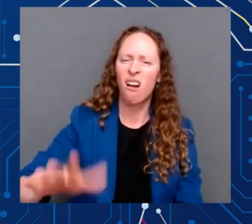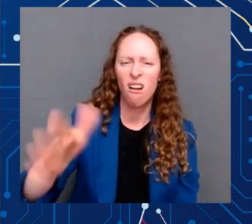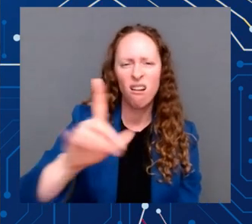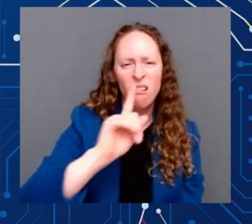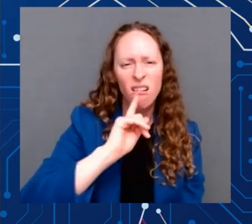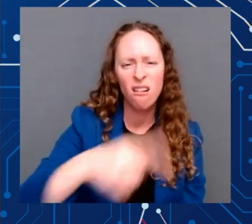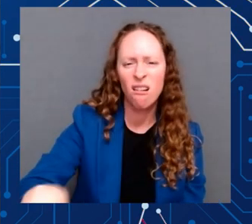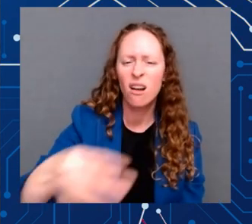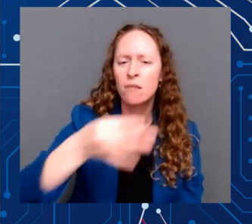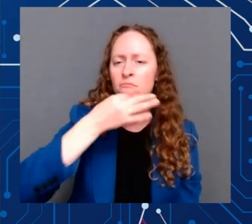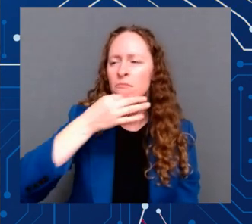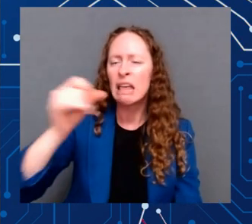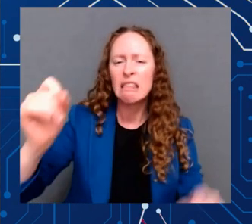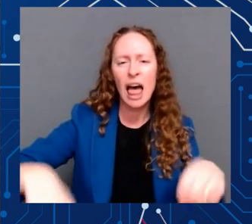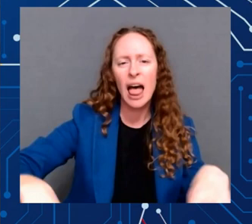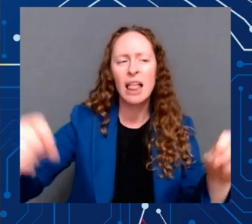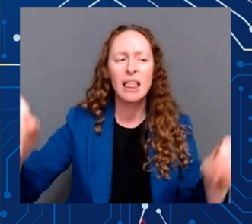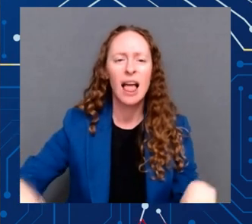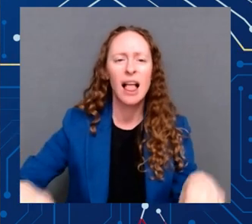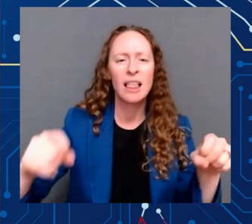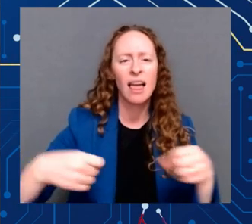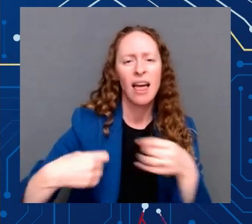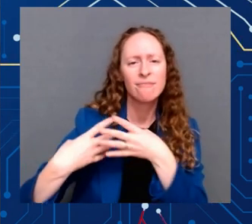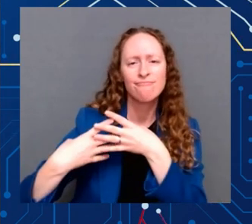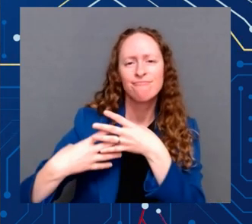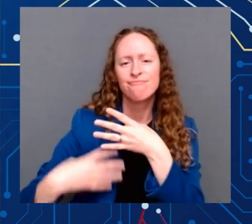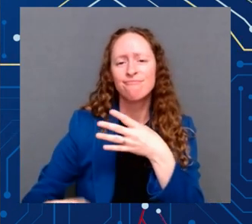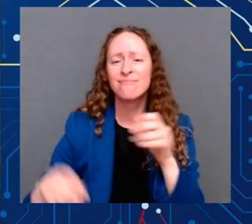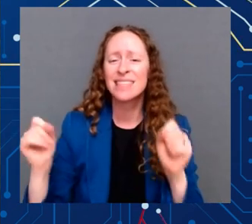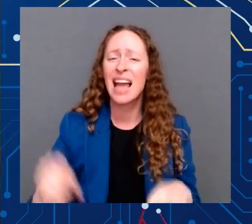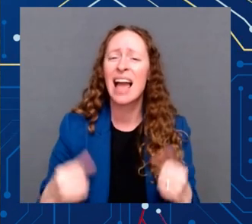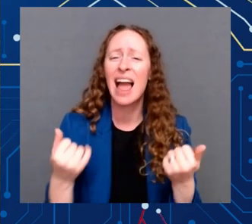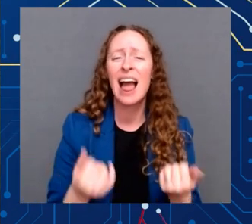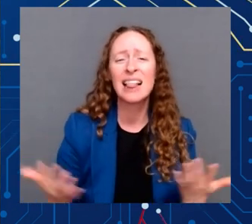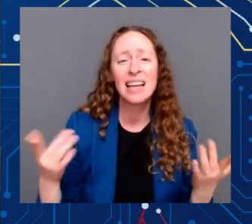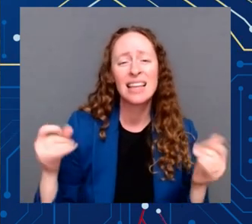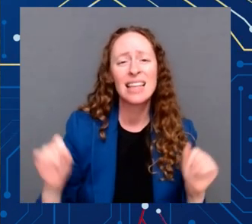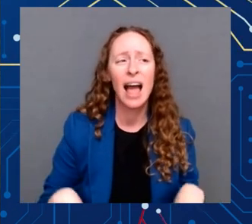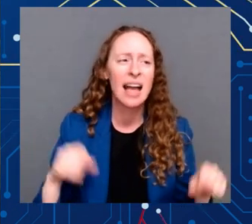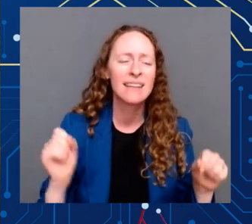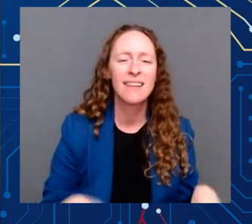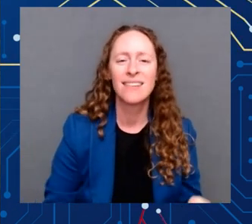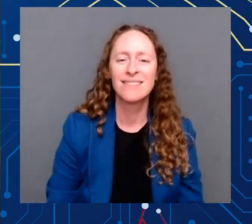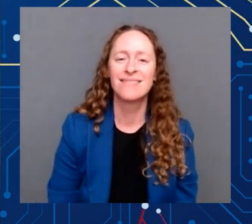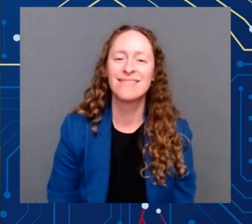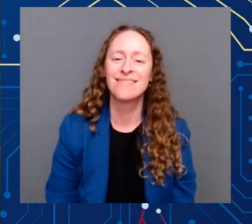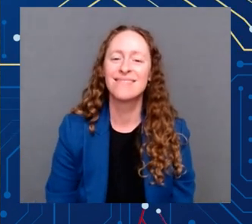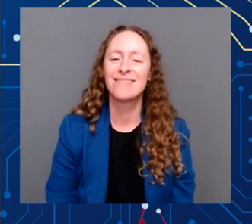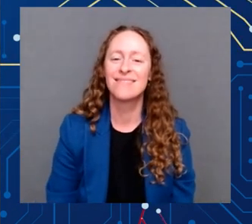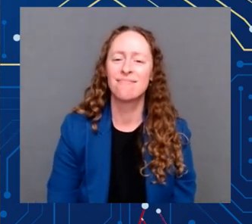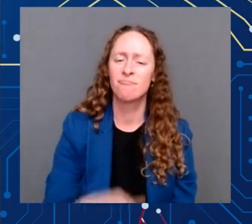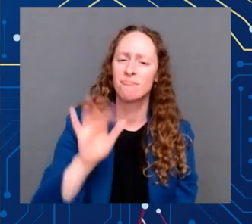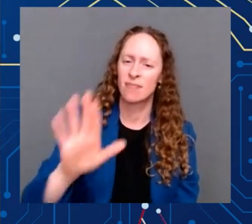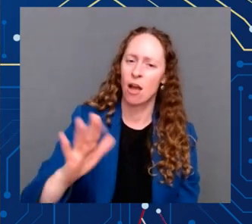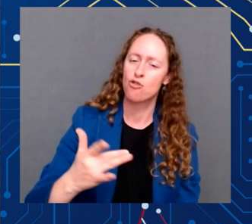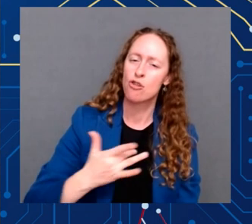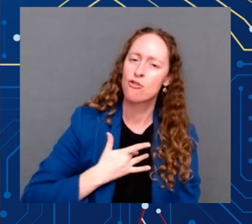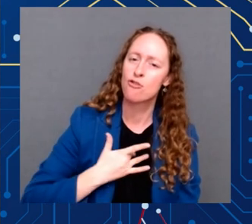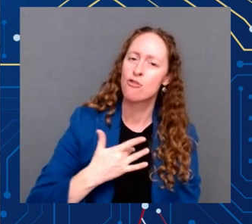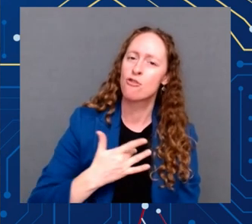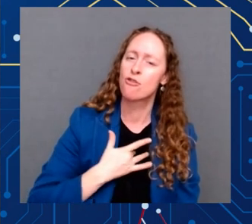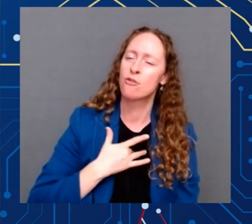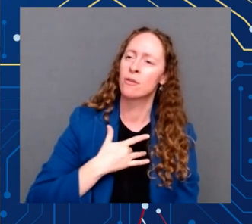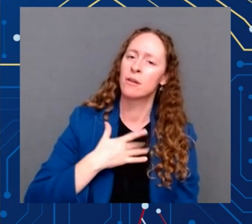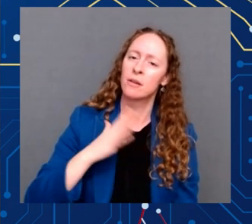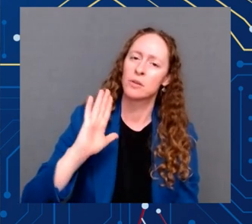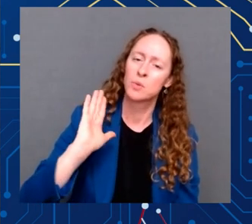every and anything is possible. It's part of the soul of this country. I mean, it really is. We can channel all our